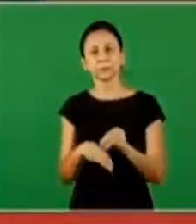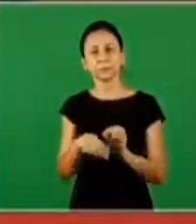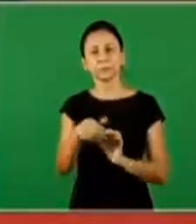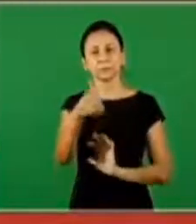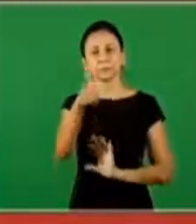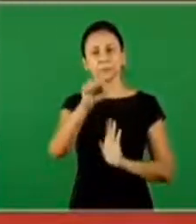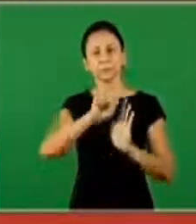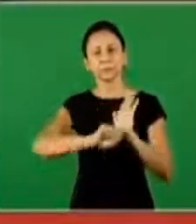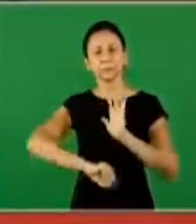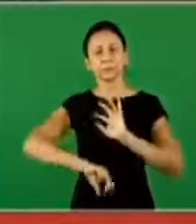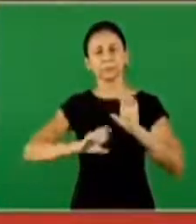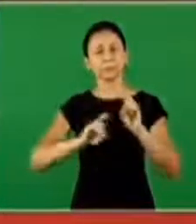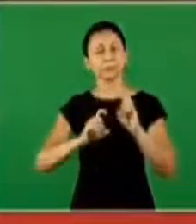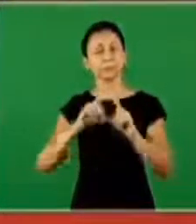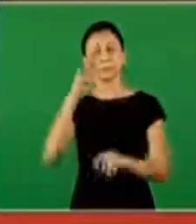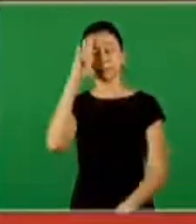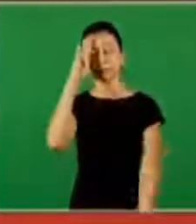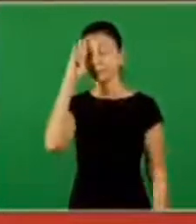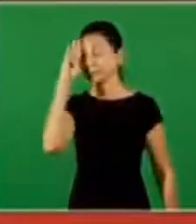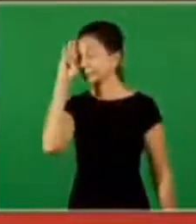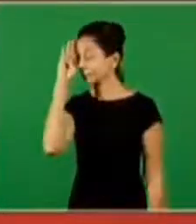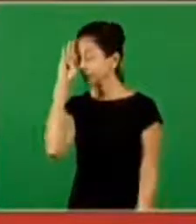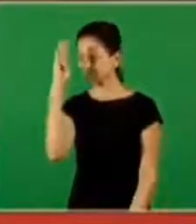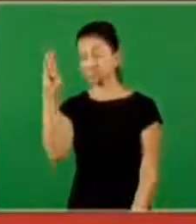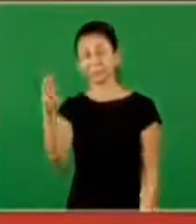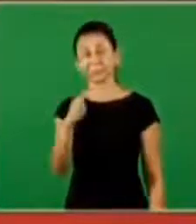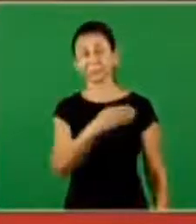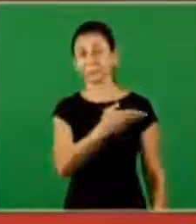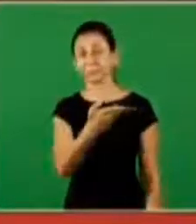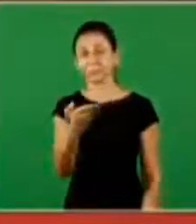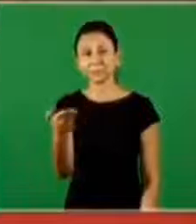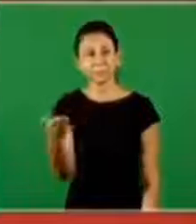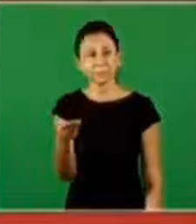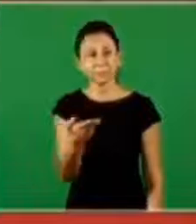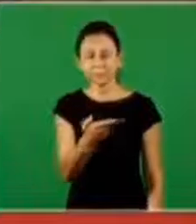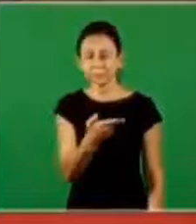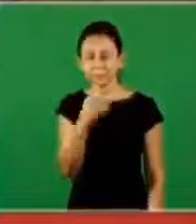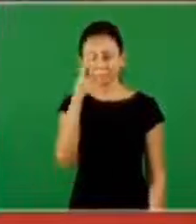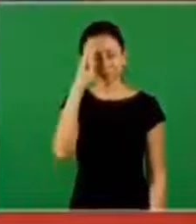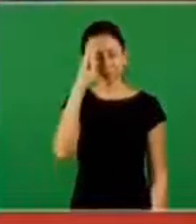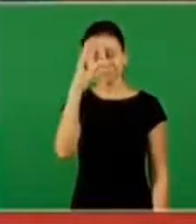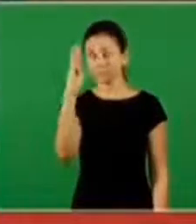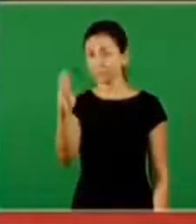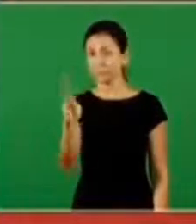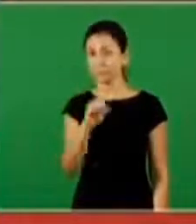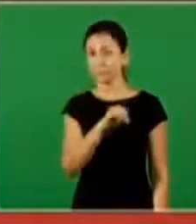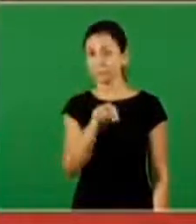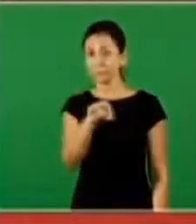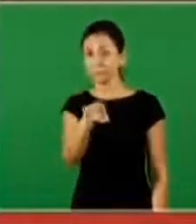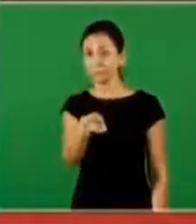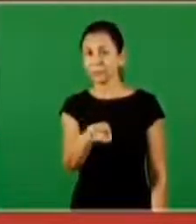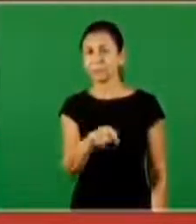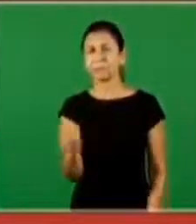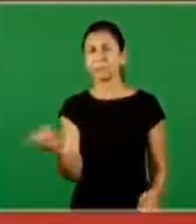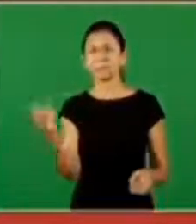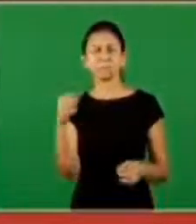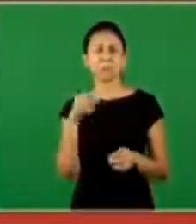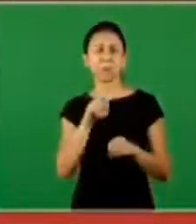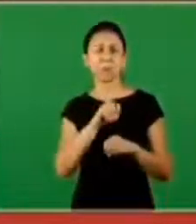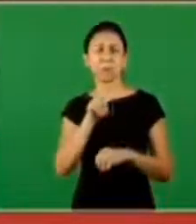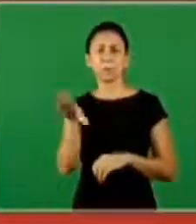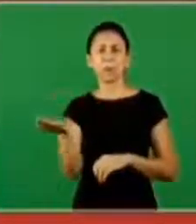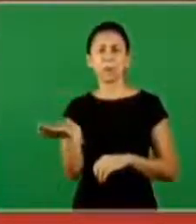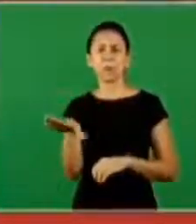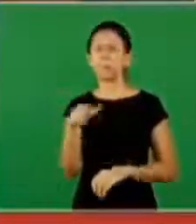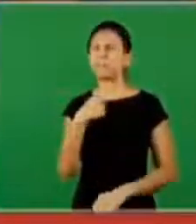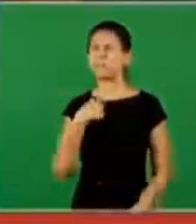the closing the first century of the doctrine which is fundamental for you it's fundamental if you leave this place and